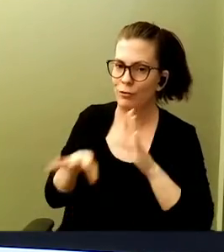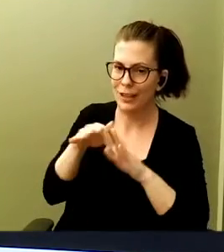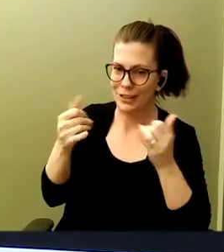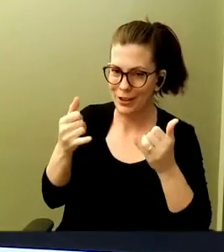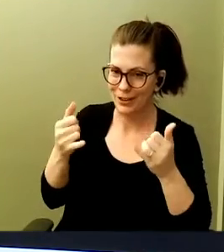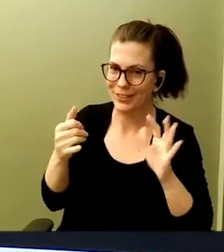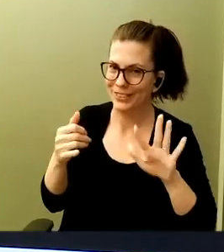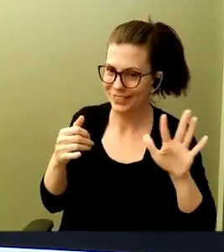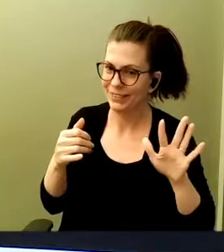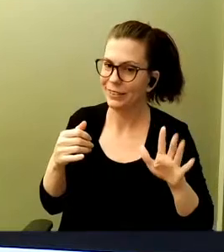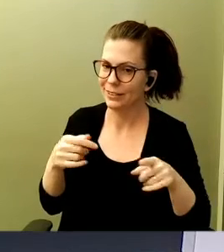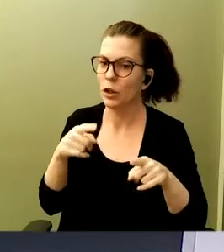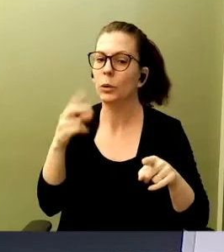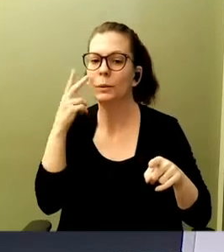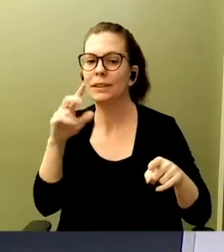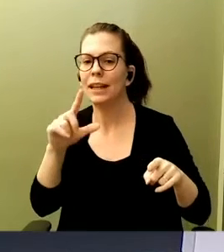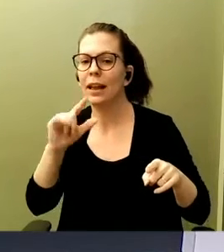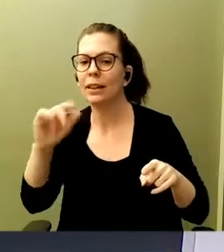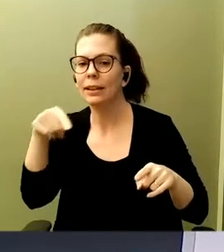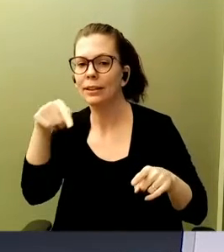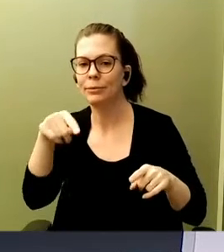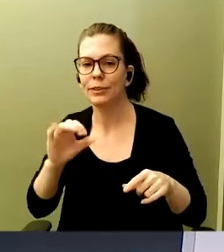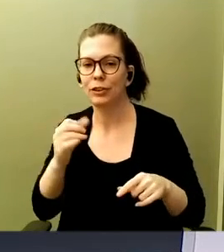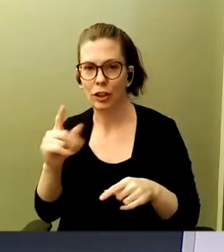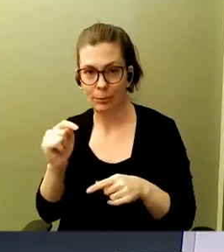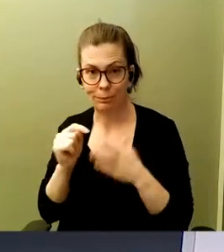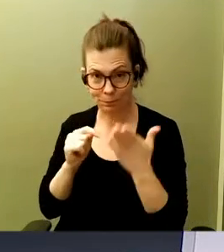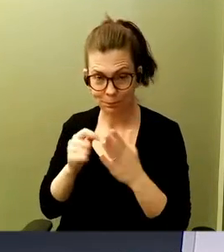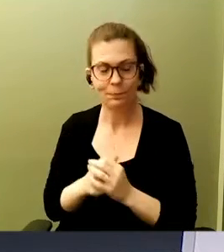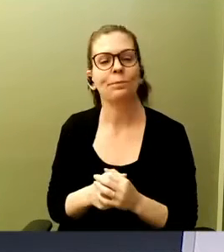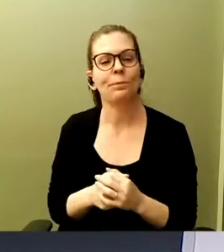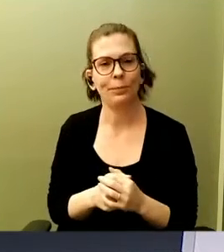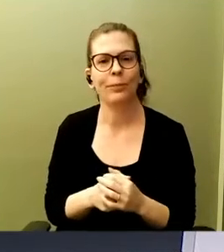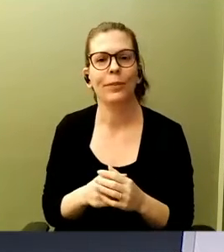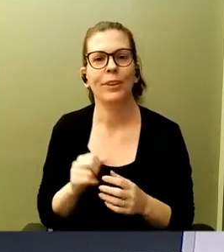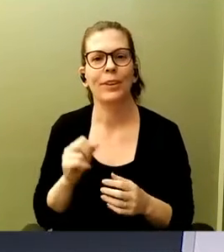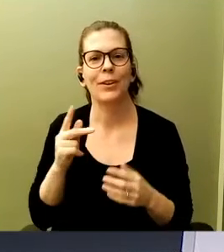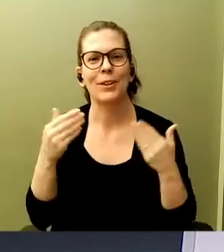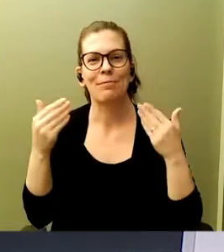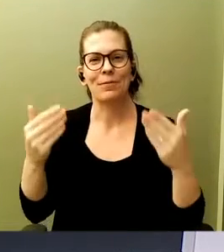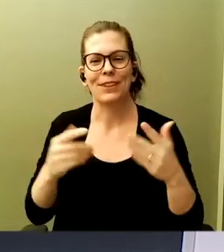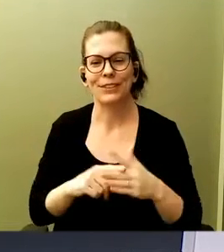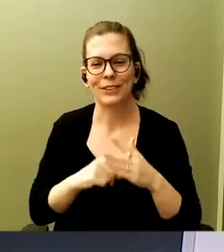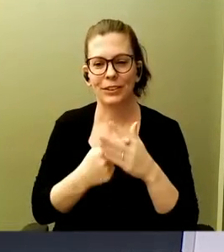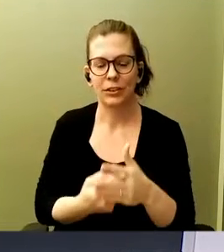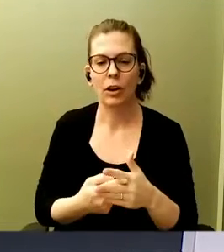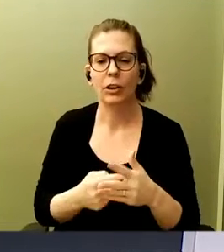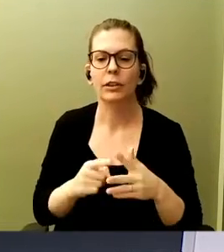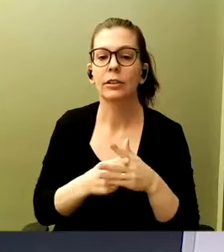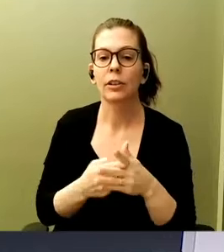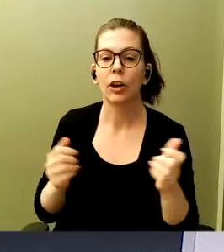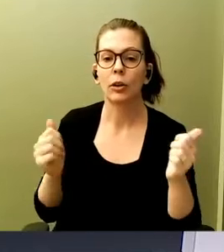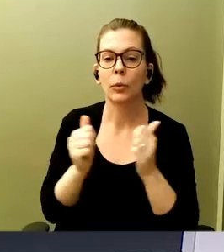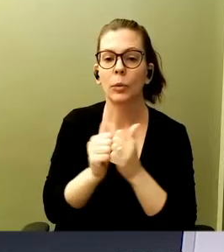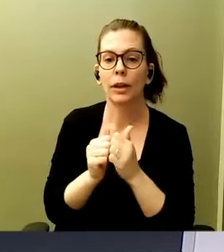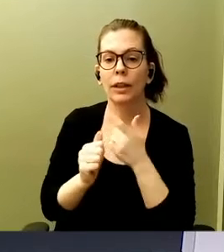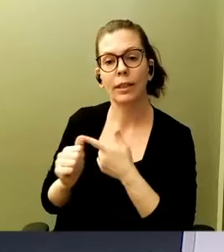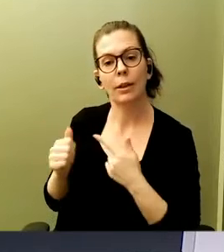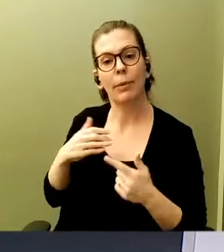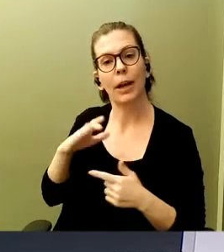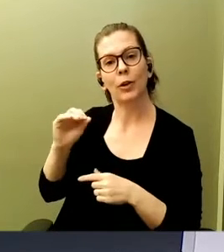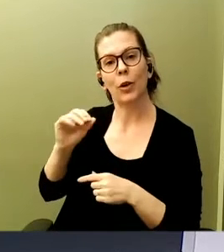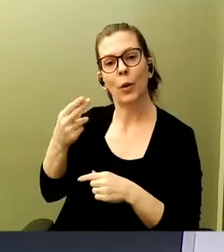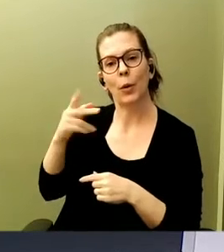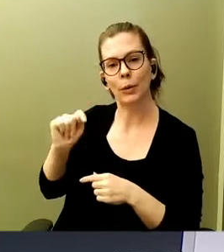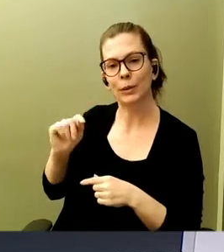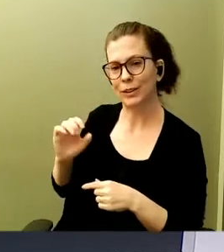see the link in chat. Okay, so let's get started. So let's start with my co-host here, Chris. You